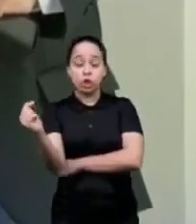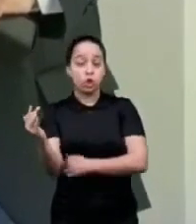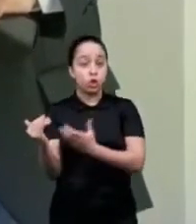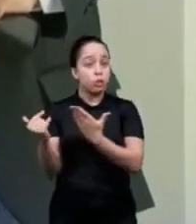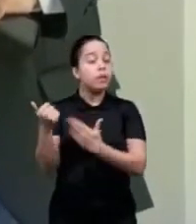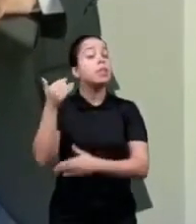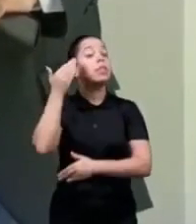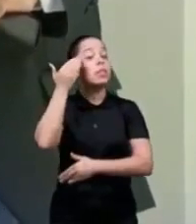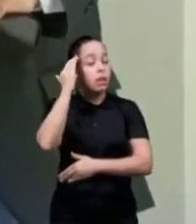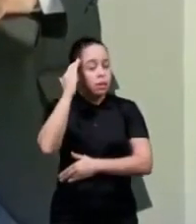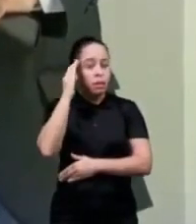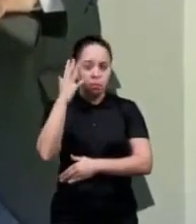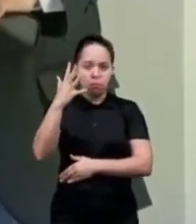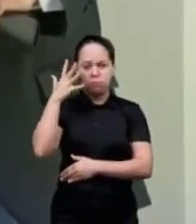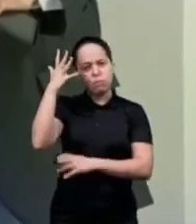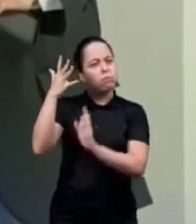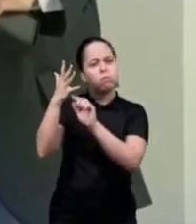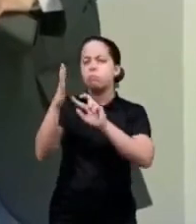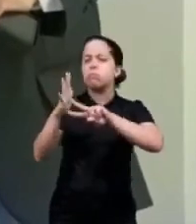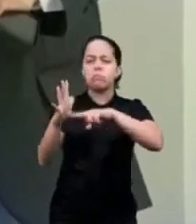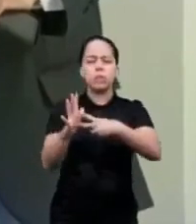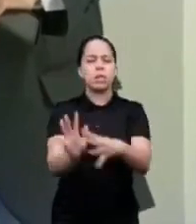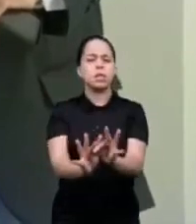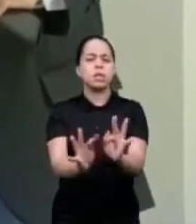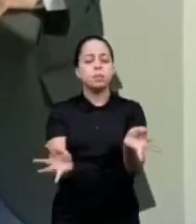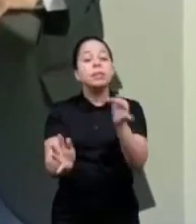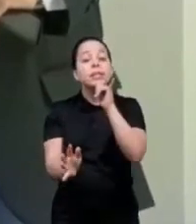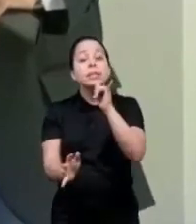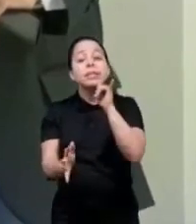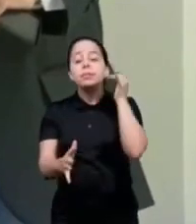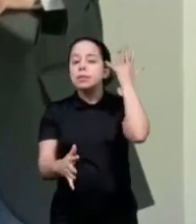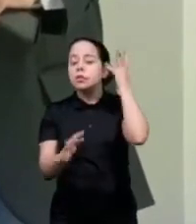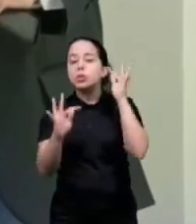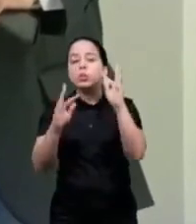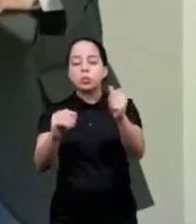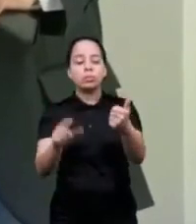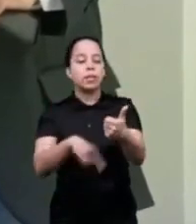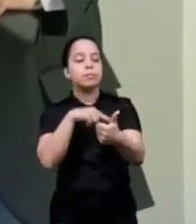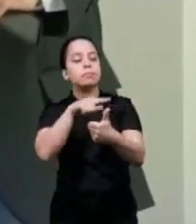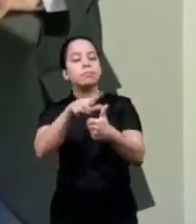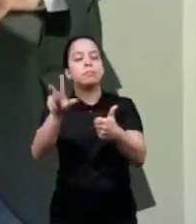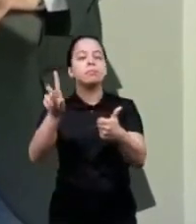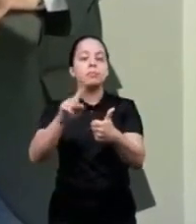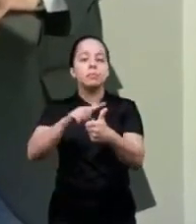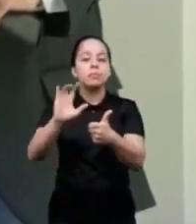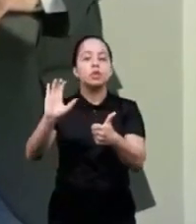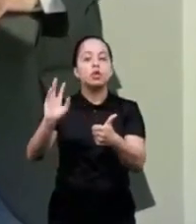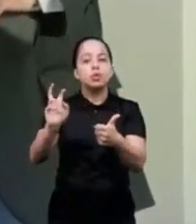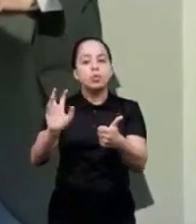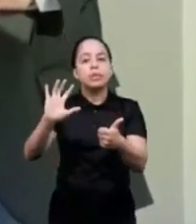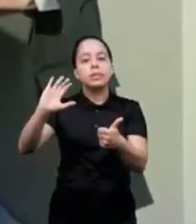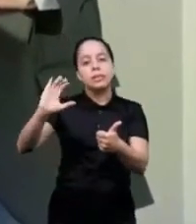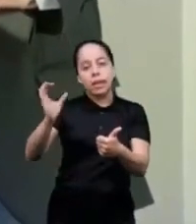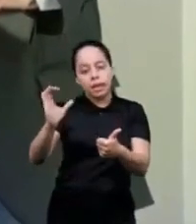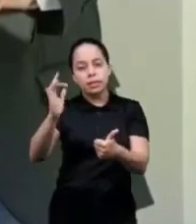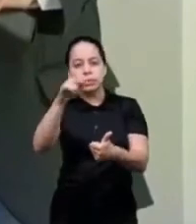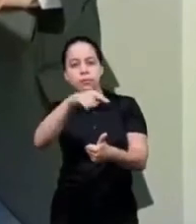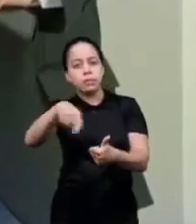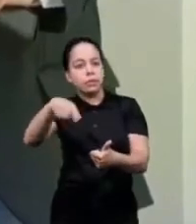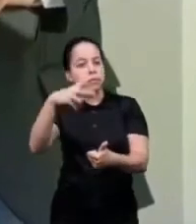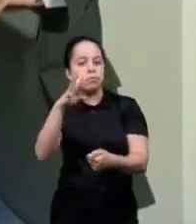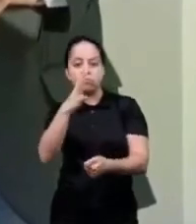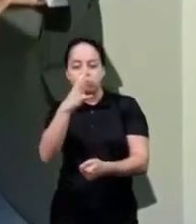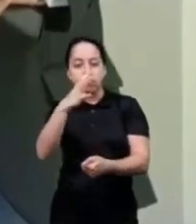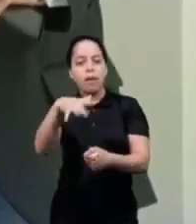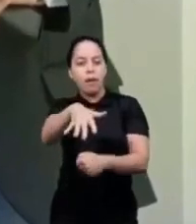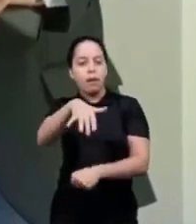message what was the message it was very simple all of the messages one about science we saw our brothers in the area